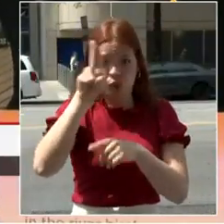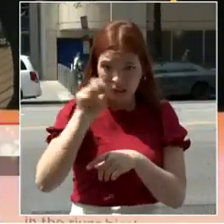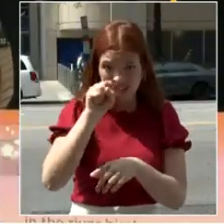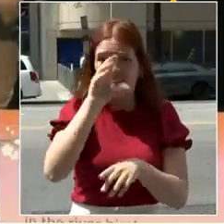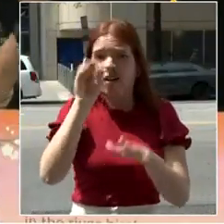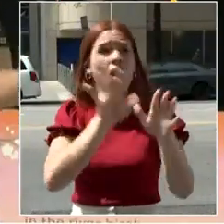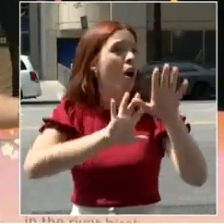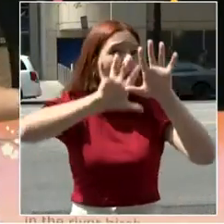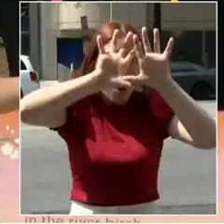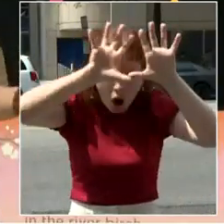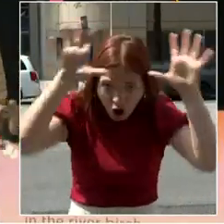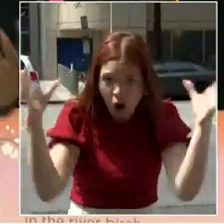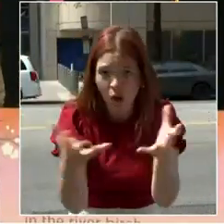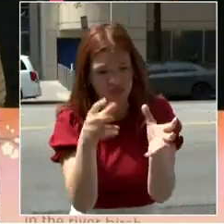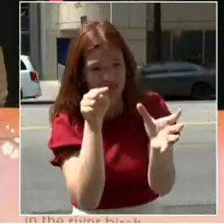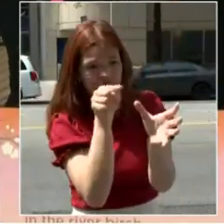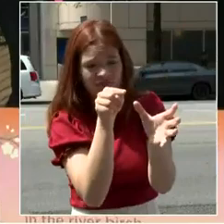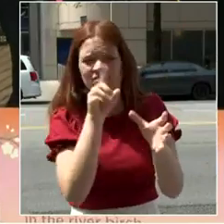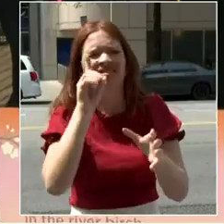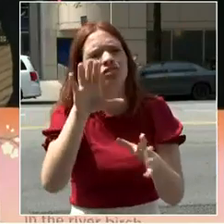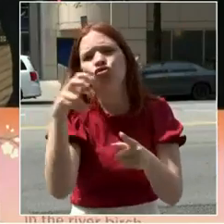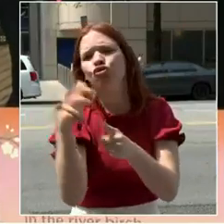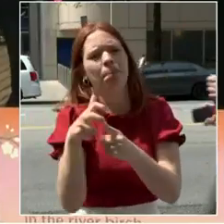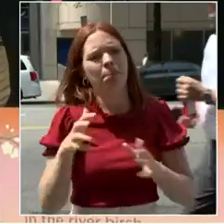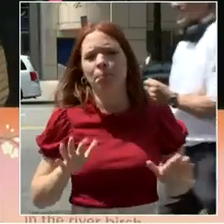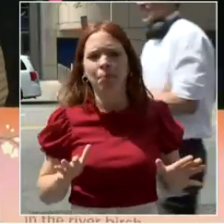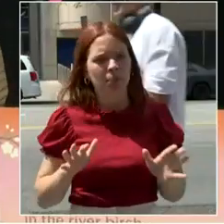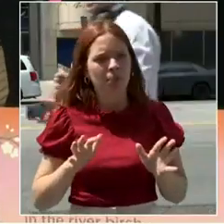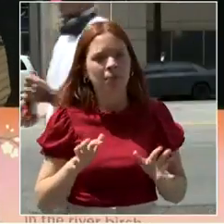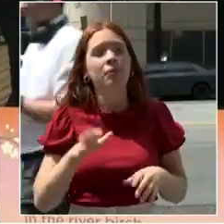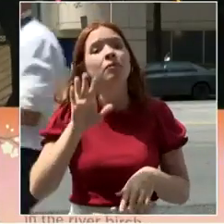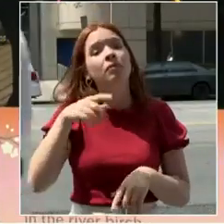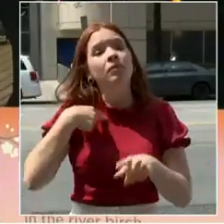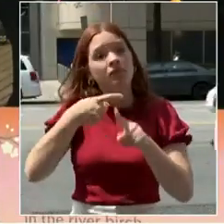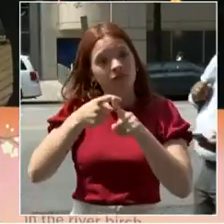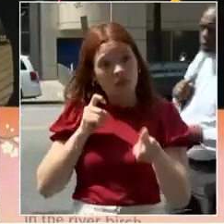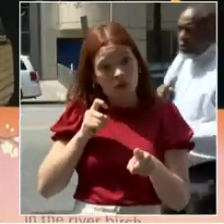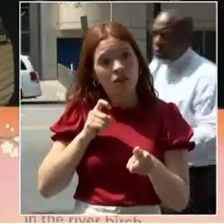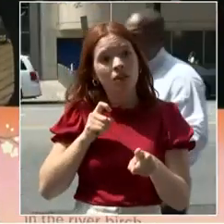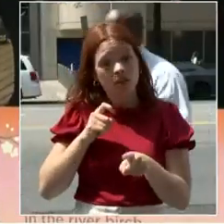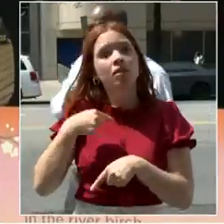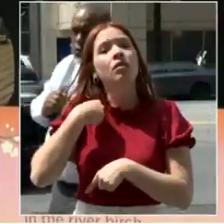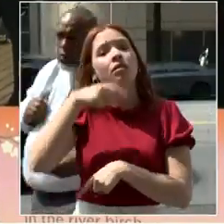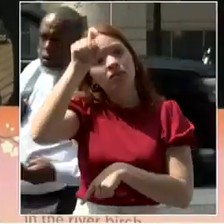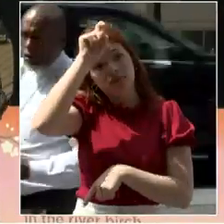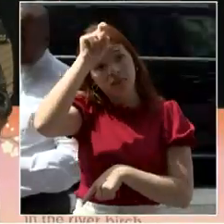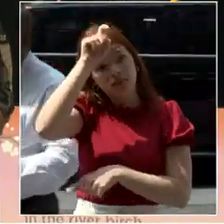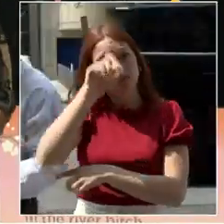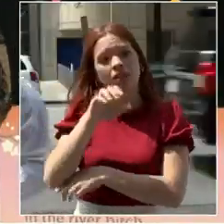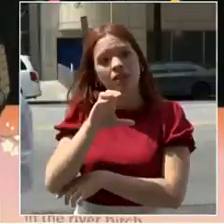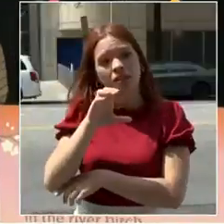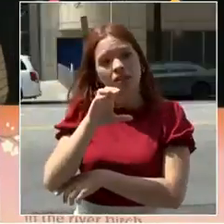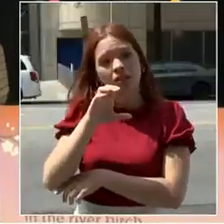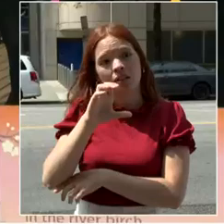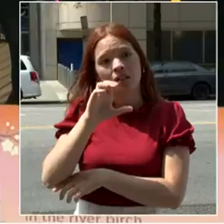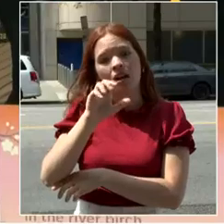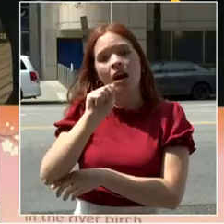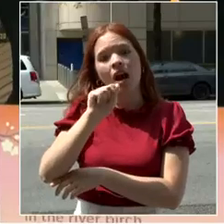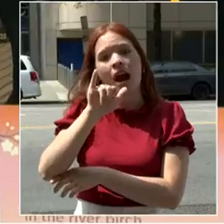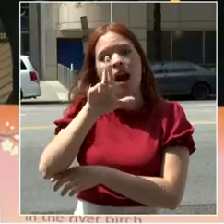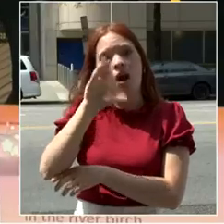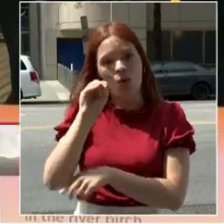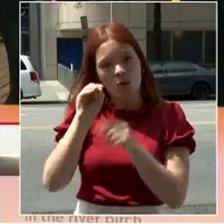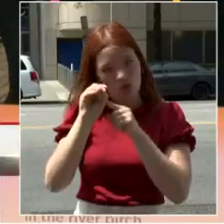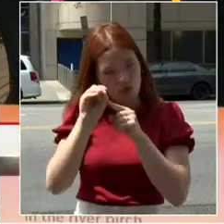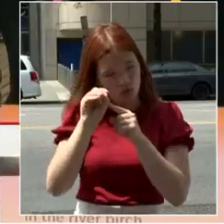I'm from Cairo, from a very beautiful city. When I'm talking about D.C. this way, I mean it. And then we'll come to